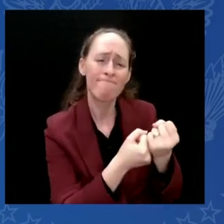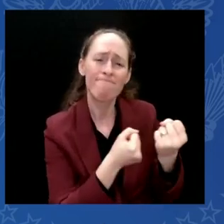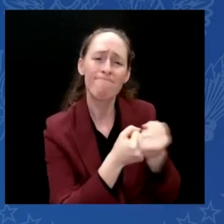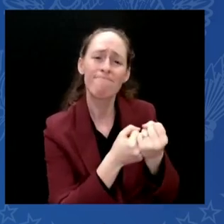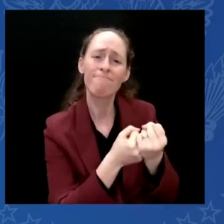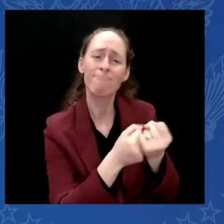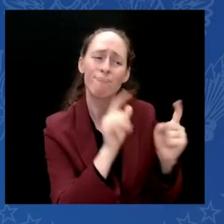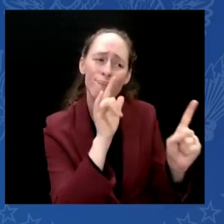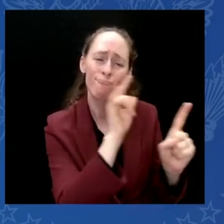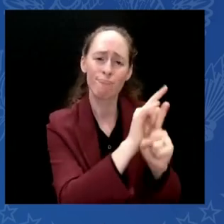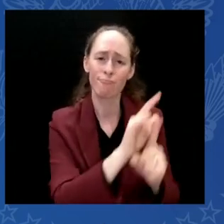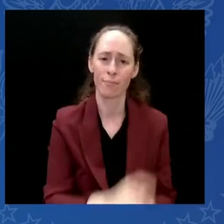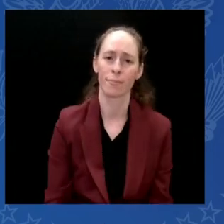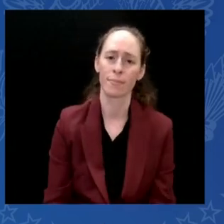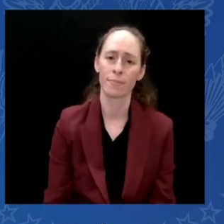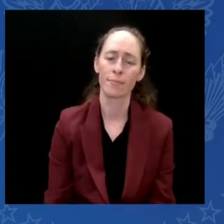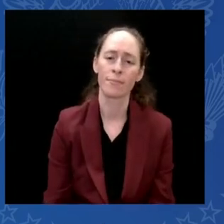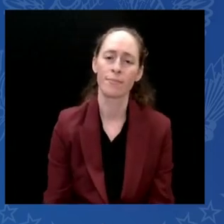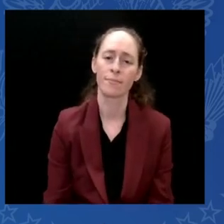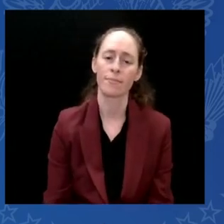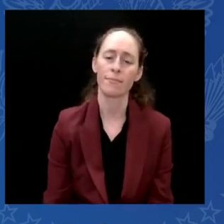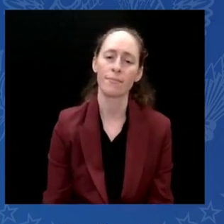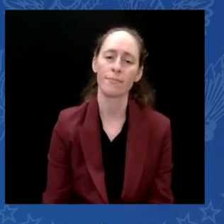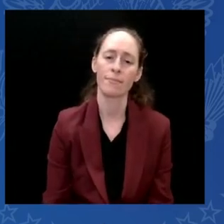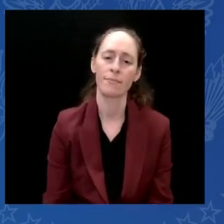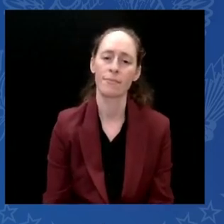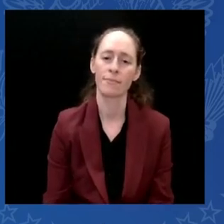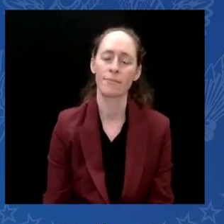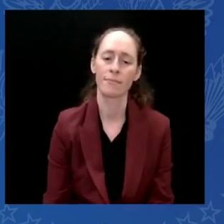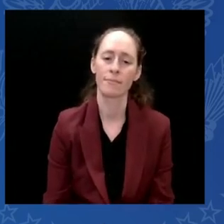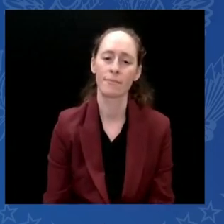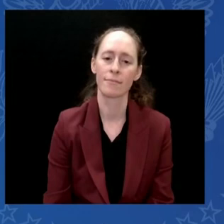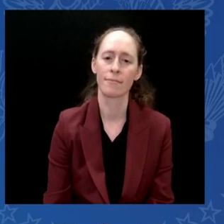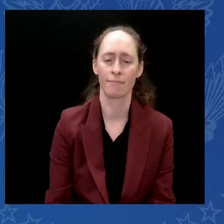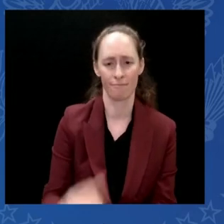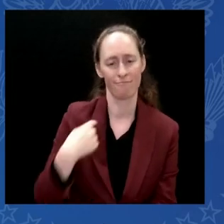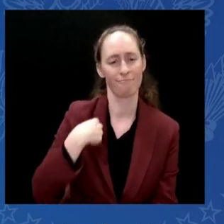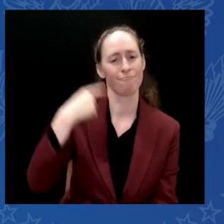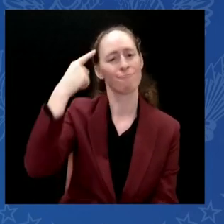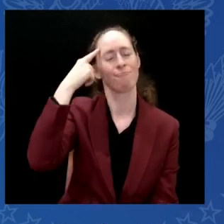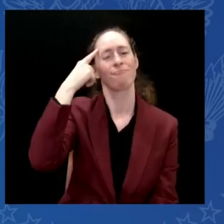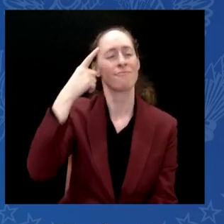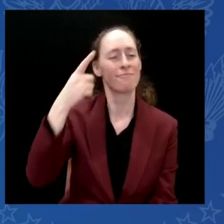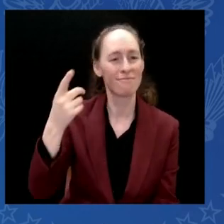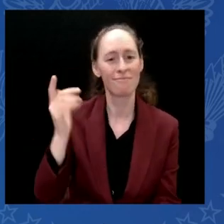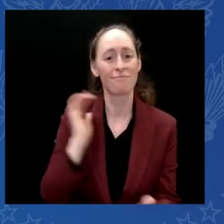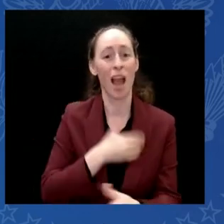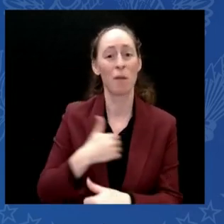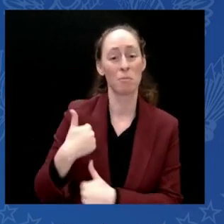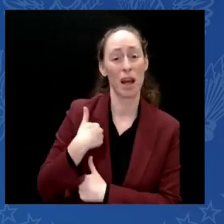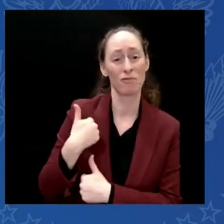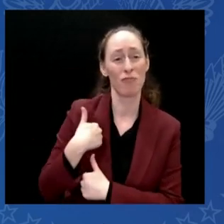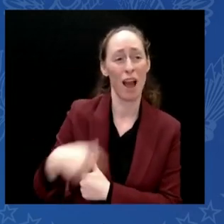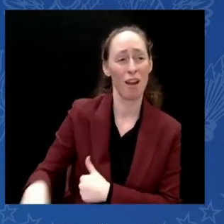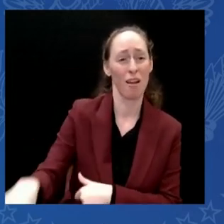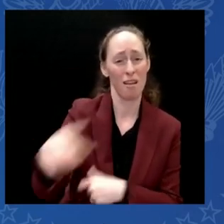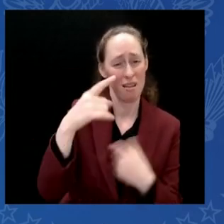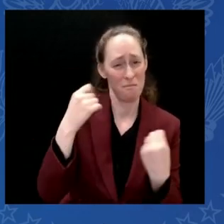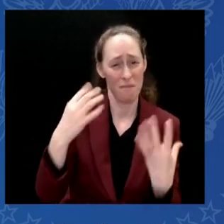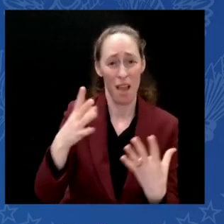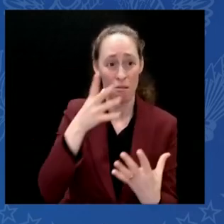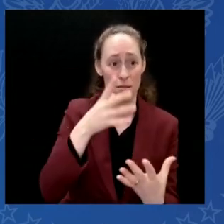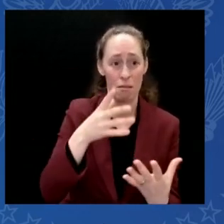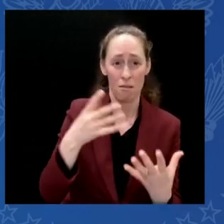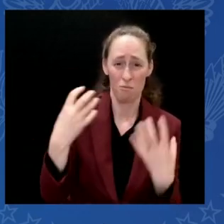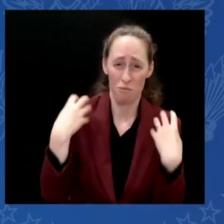Many of them, many of them are away from their families at this time of year. Let's keep them in our prayers. You